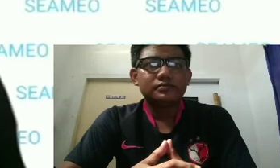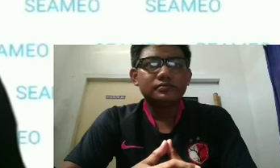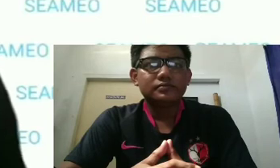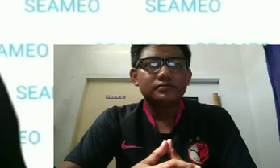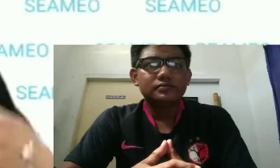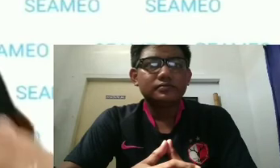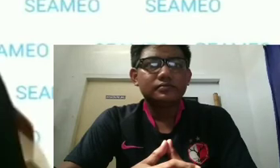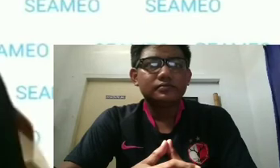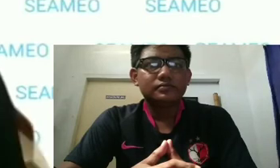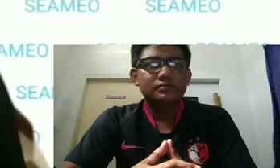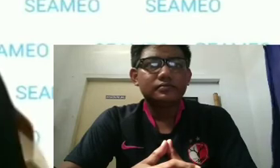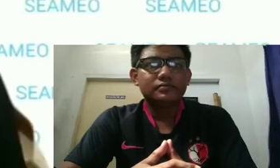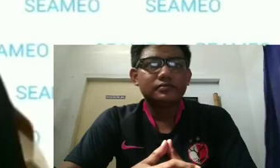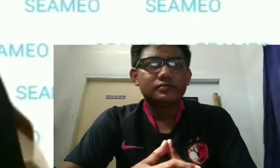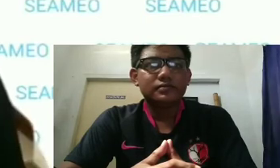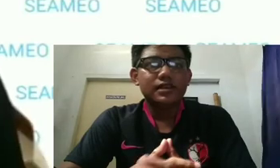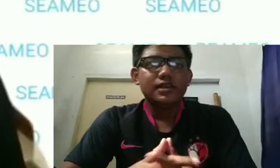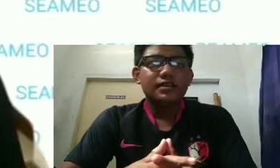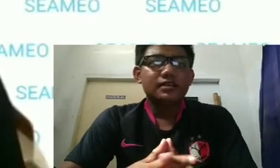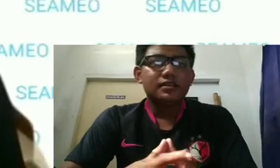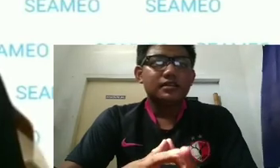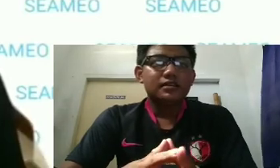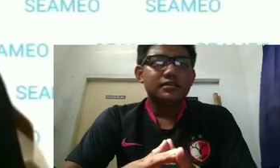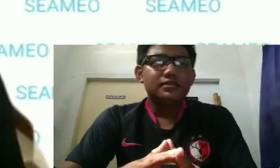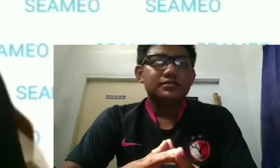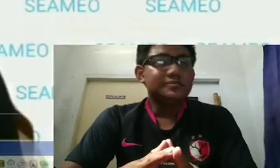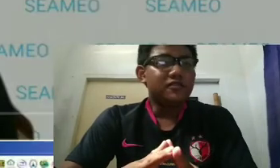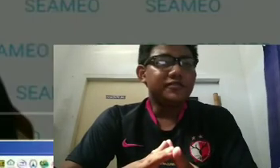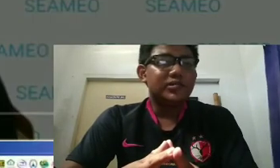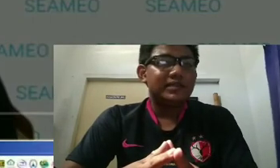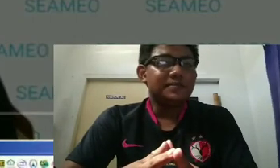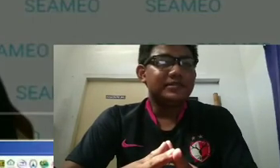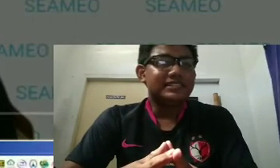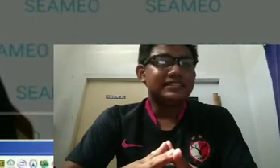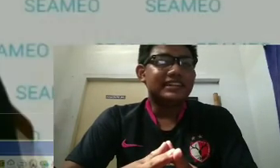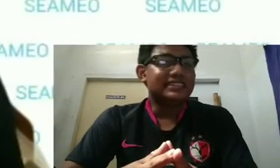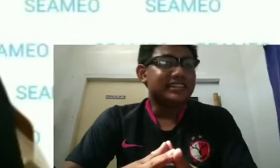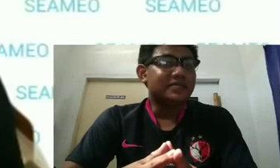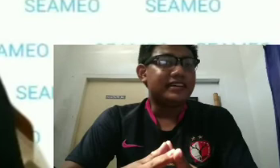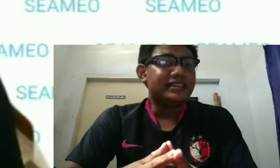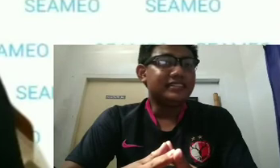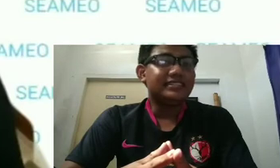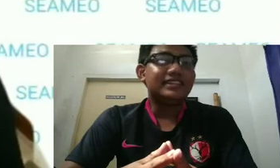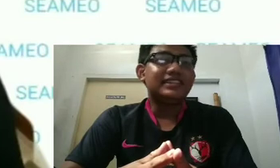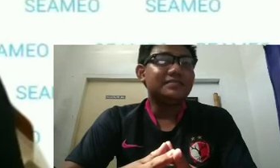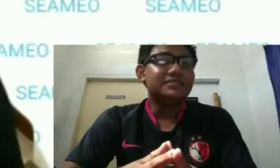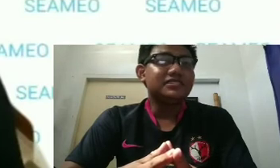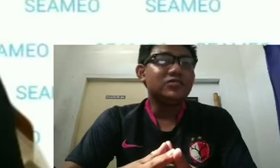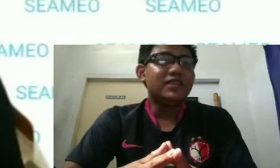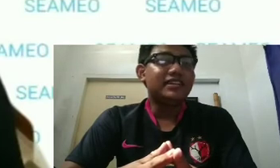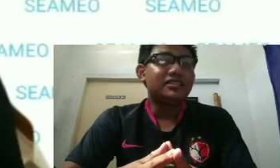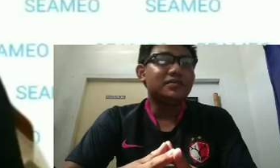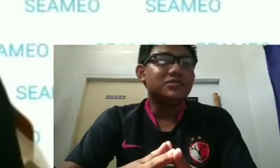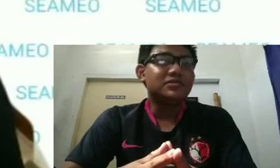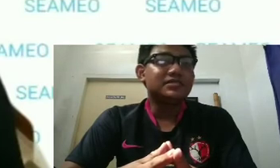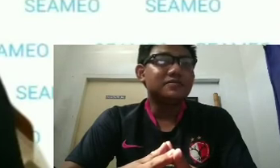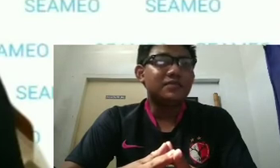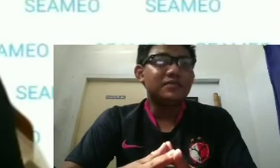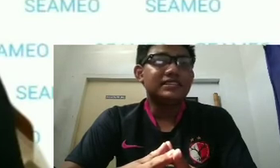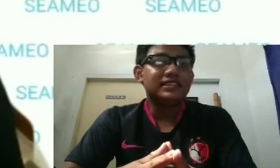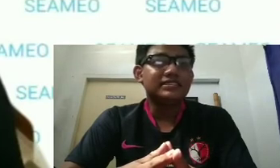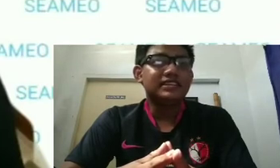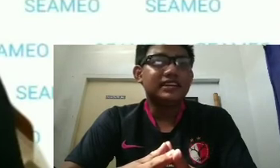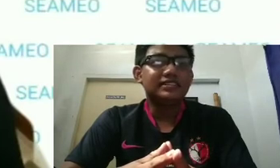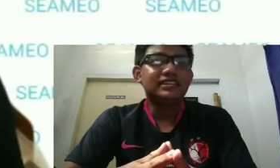clips will be posted on CIMEO website later on video clips disajikan selain kemarin and dalam sesi 2 hari termasuk